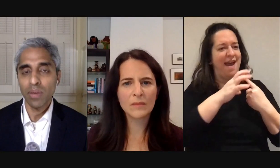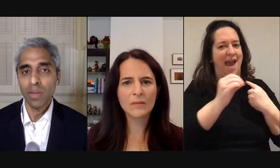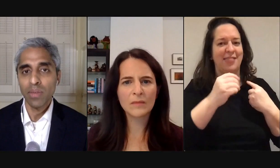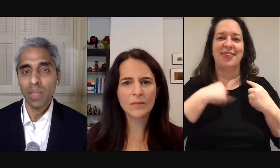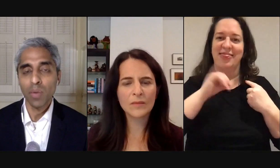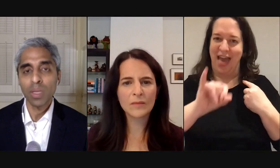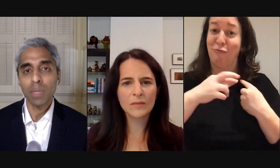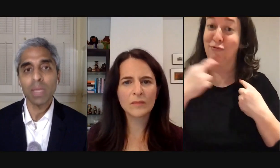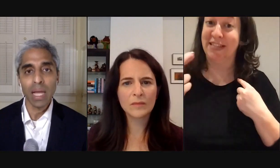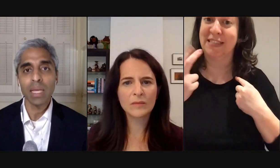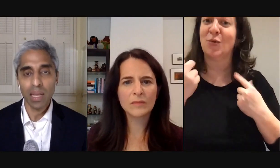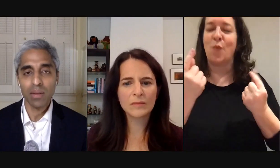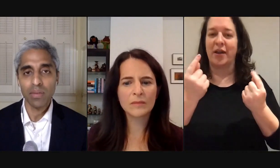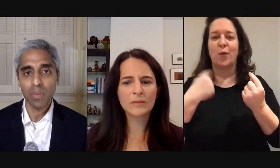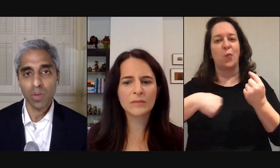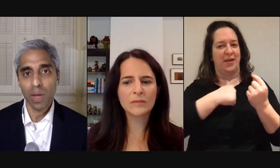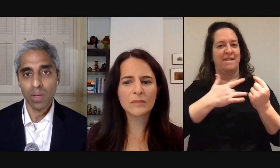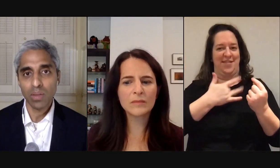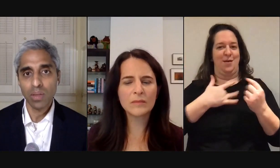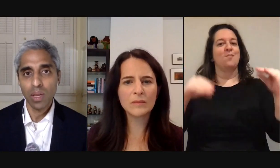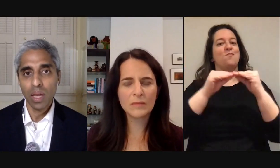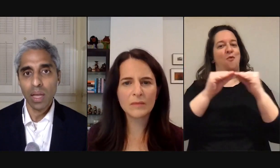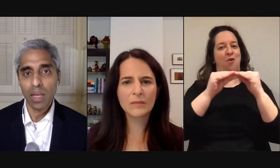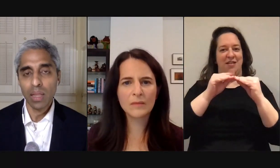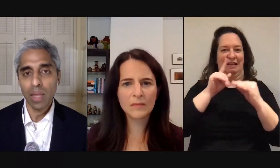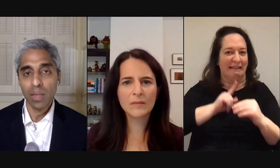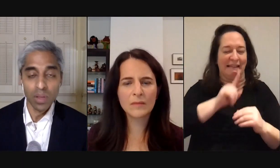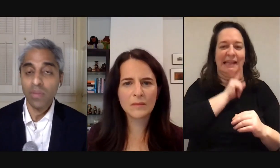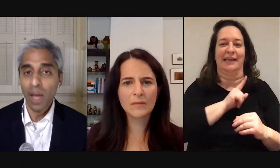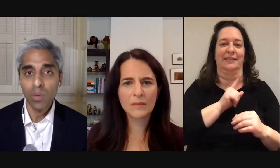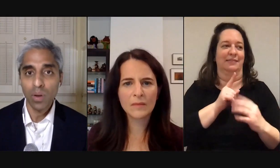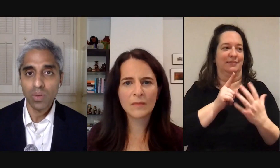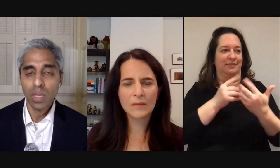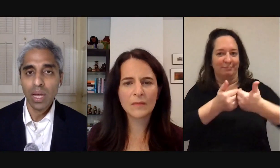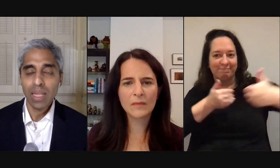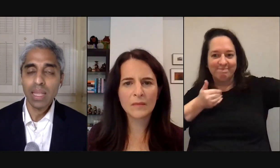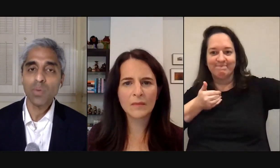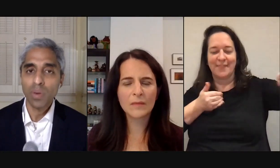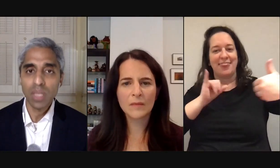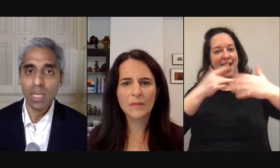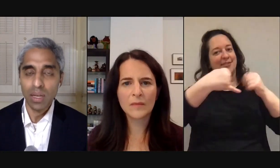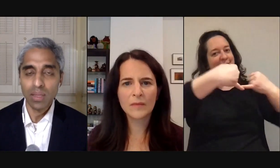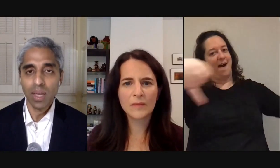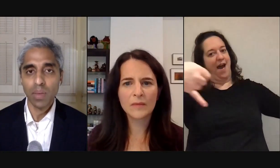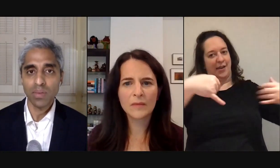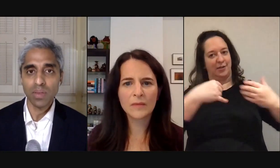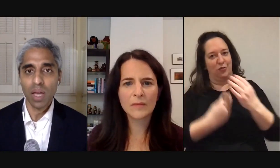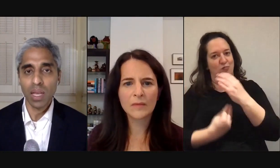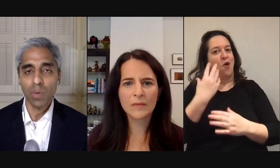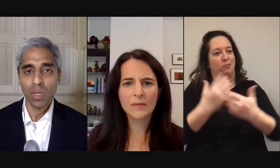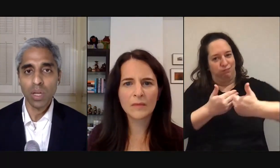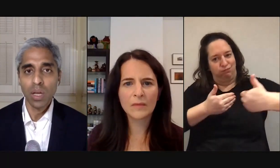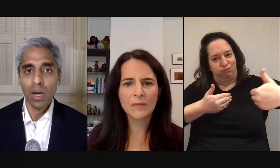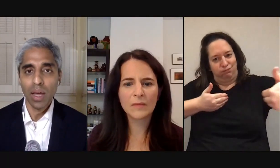of feeling more deeply alienated from those around us and the divide grows and i think that's what we're seeing in segments